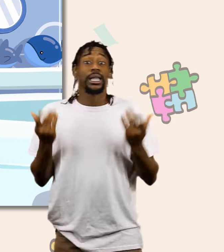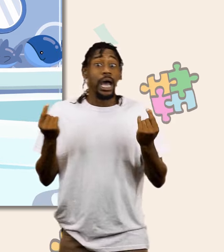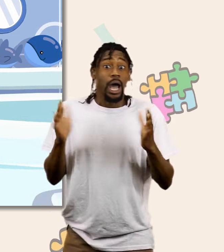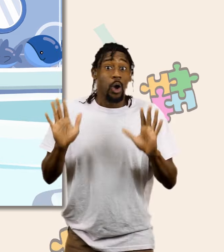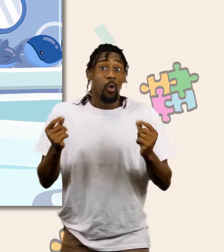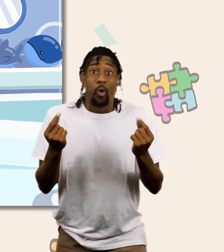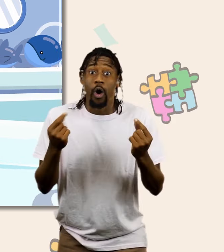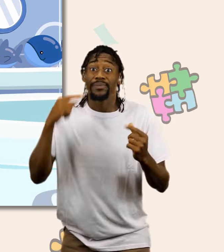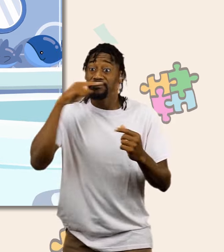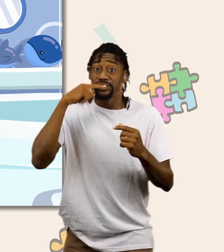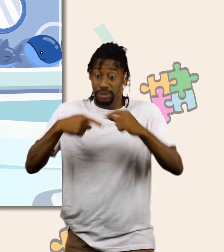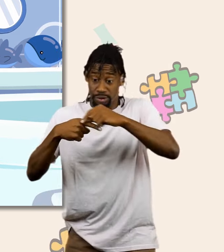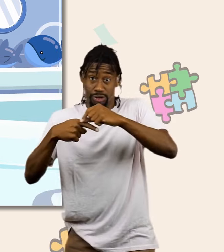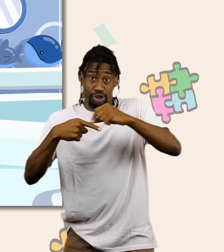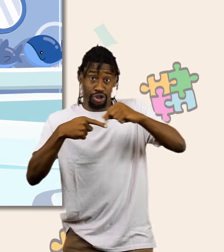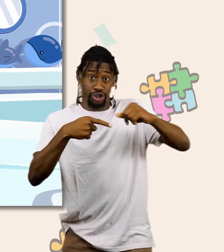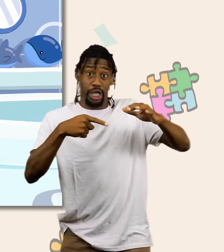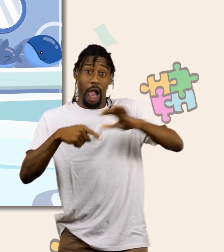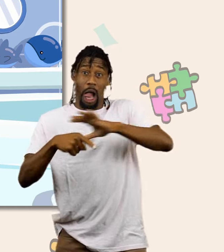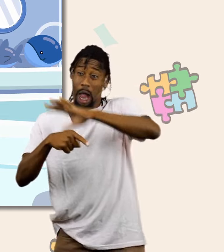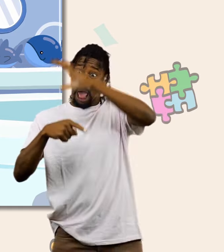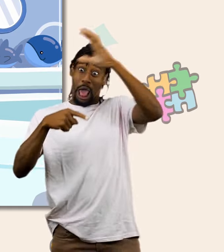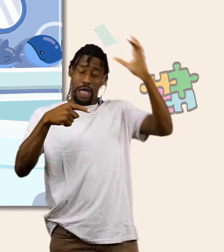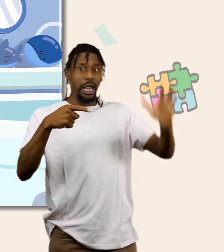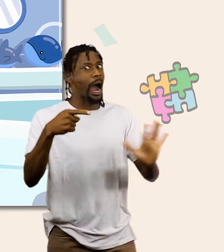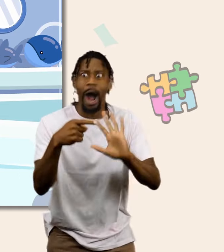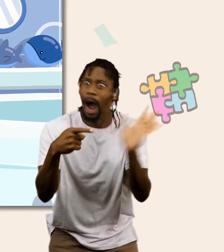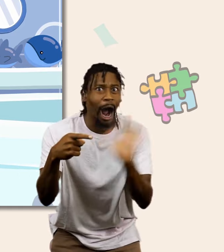Slow down. Slow down, Groovy. You don't need so much.